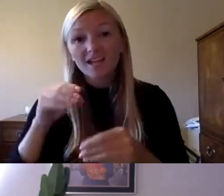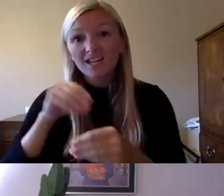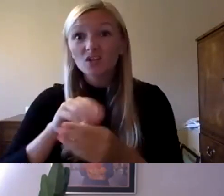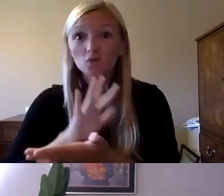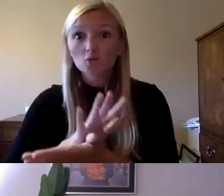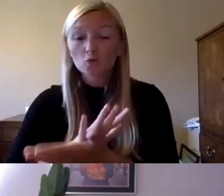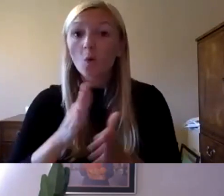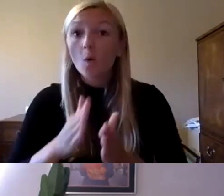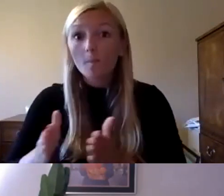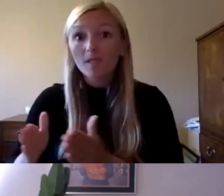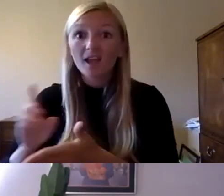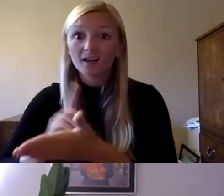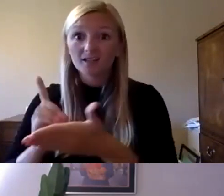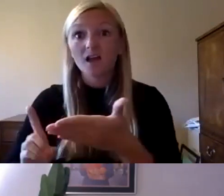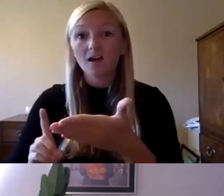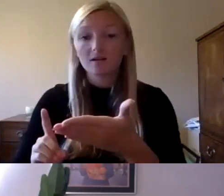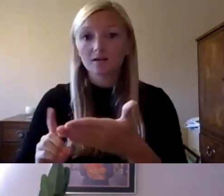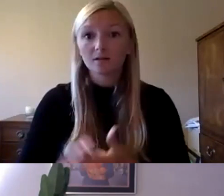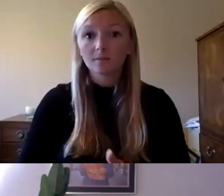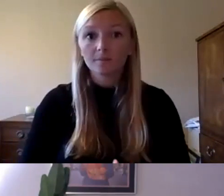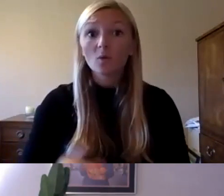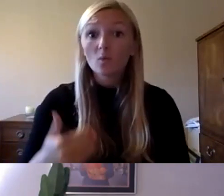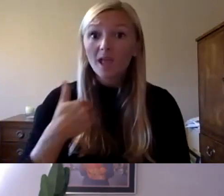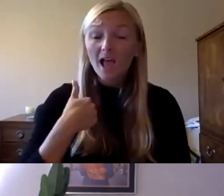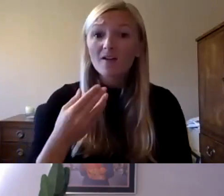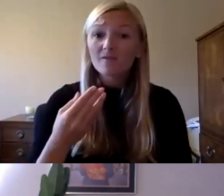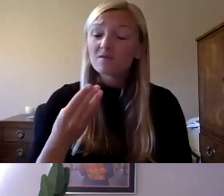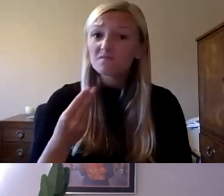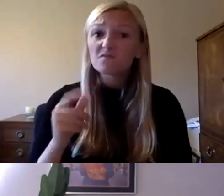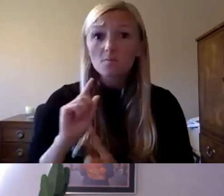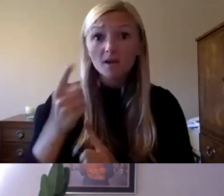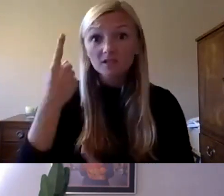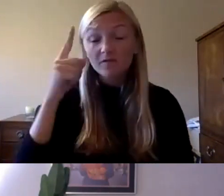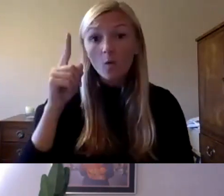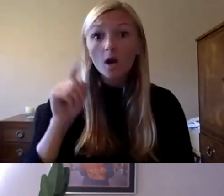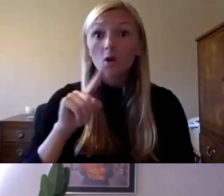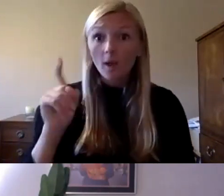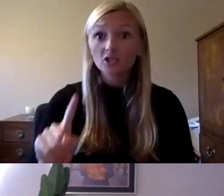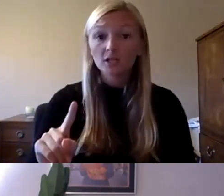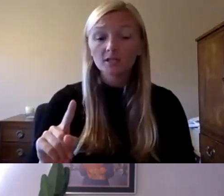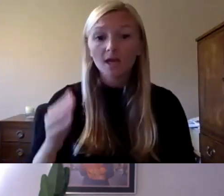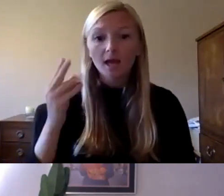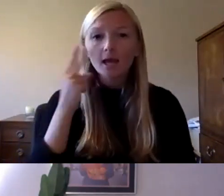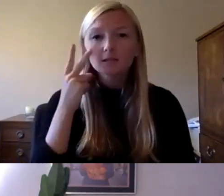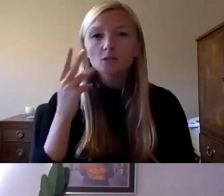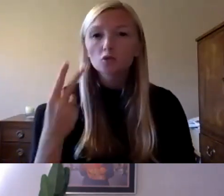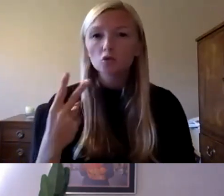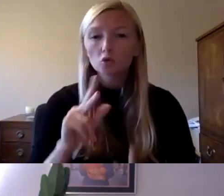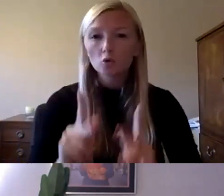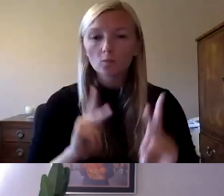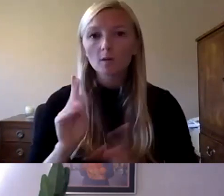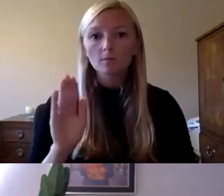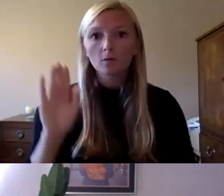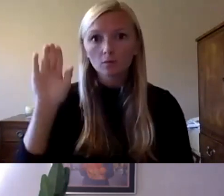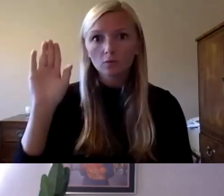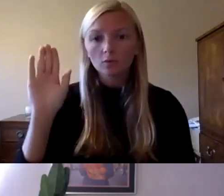planning and design uh we have a couple of minutes for questions i see that two people uh raised their